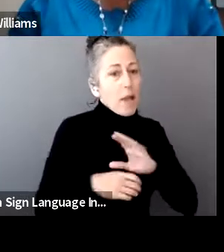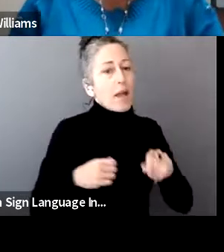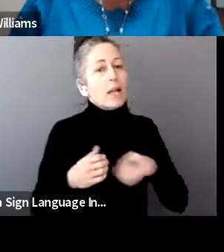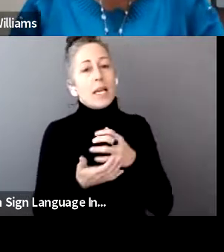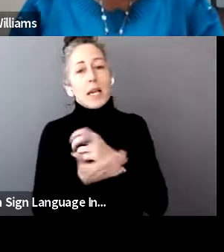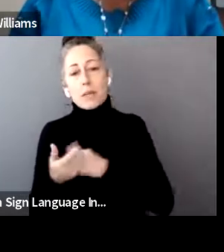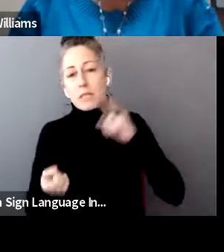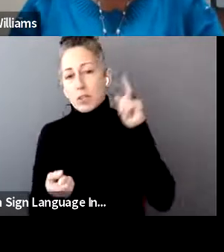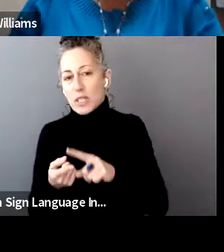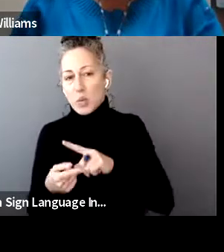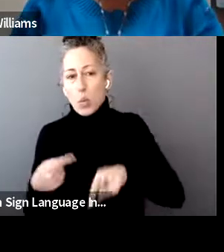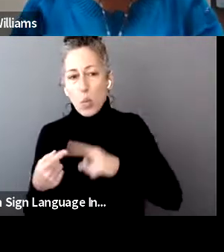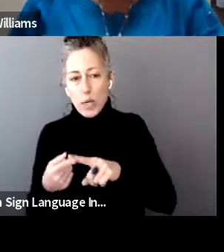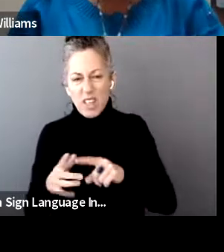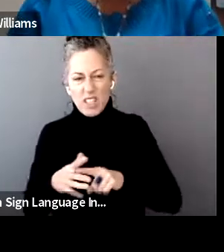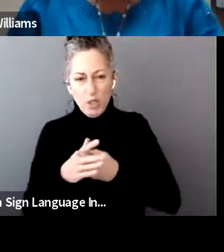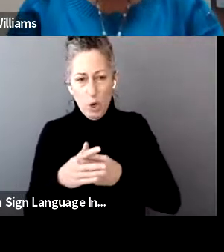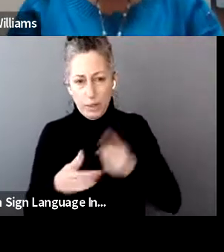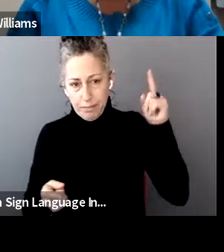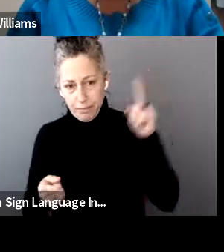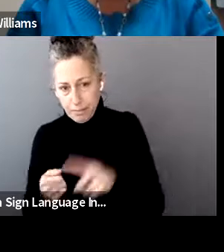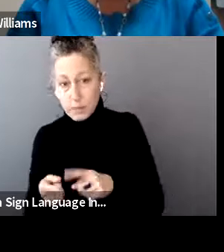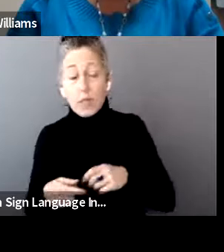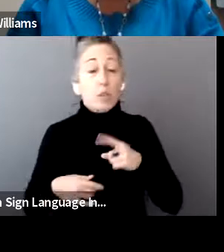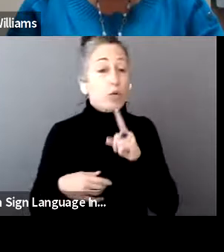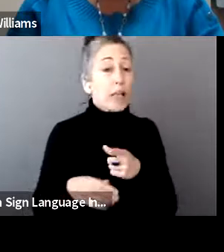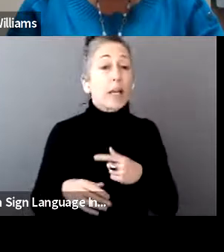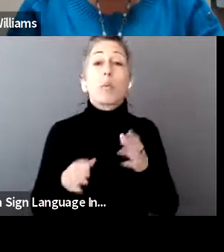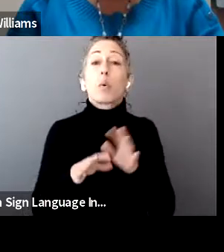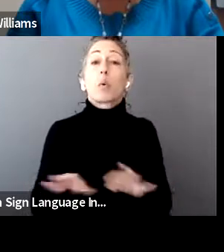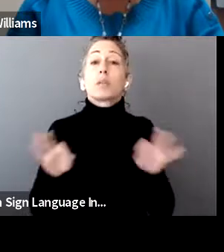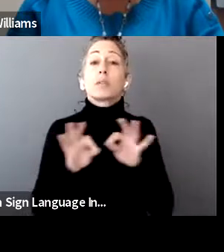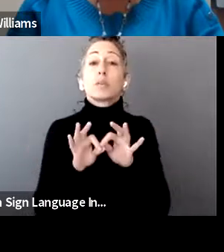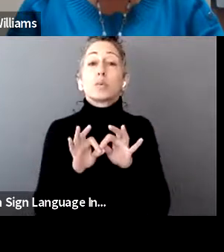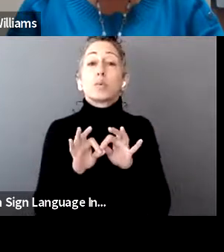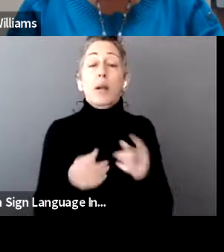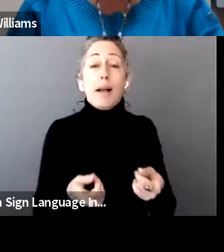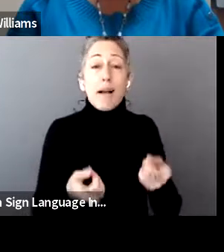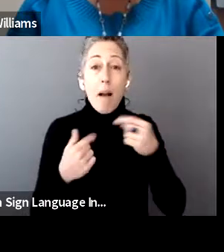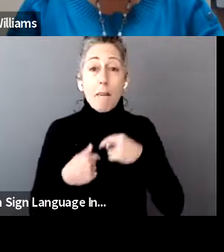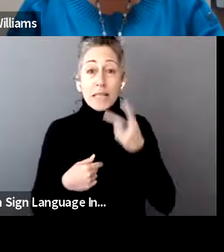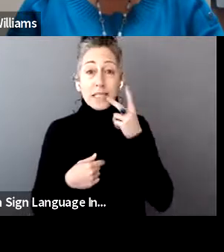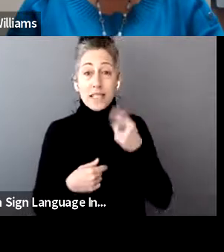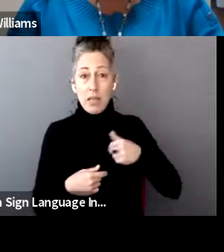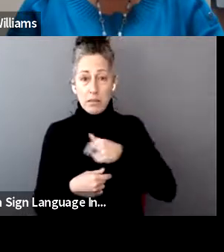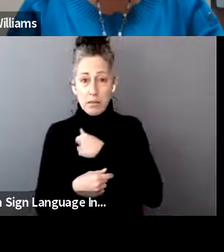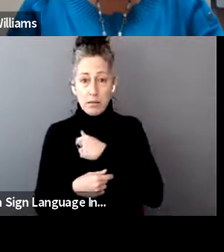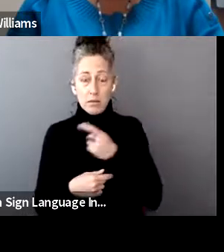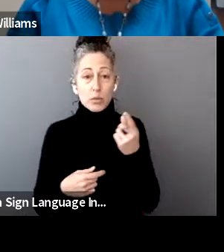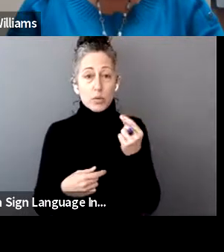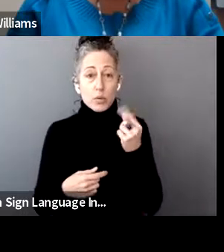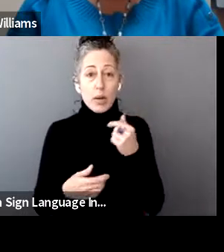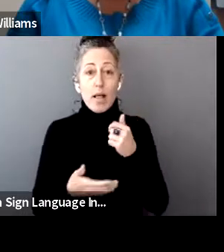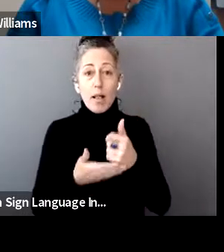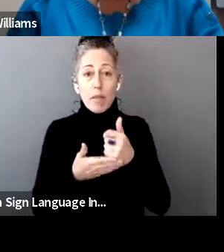So that's an important thing to know. But again, it's important to come see us or see anybody file your taxes, because